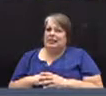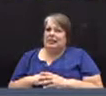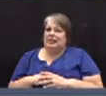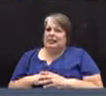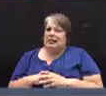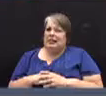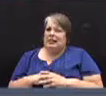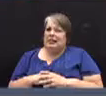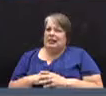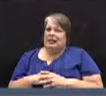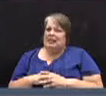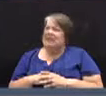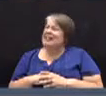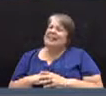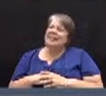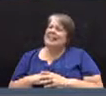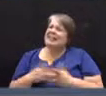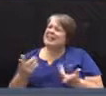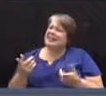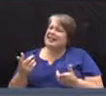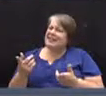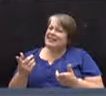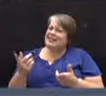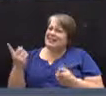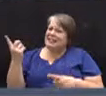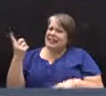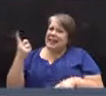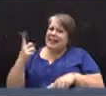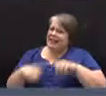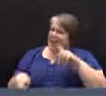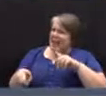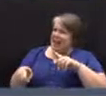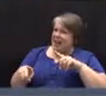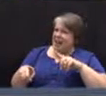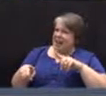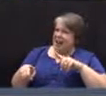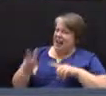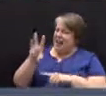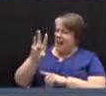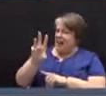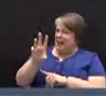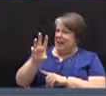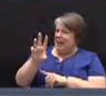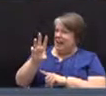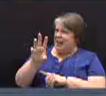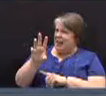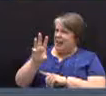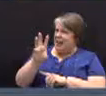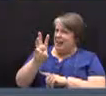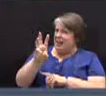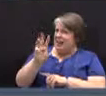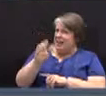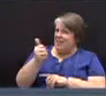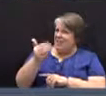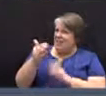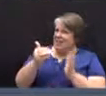If you can't end up with a $680,000, $15